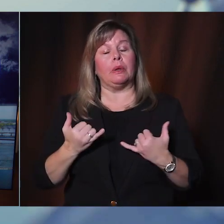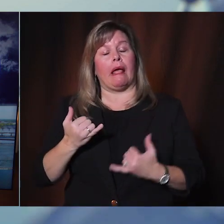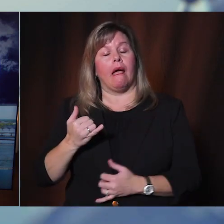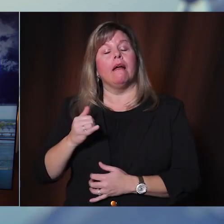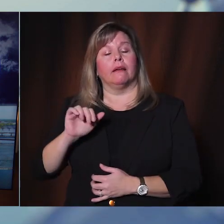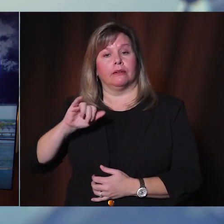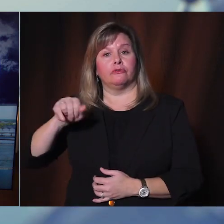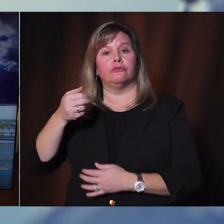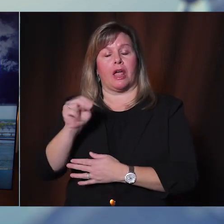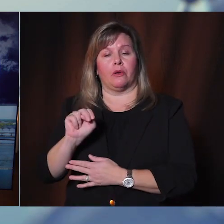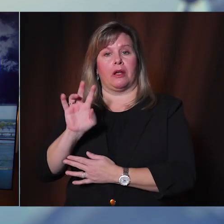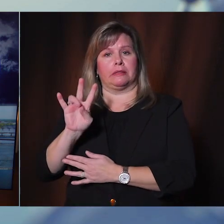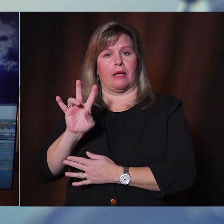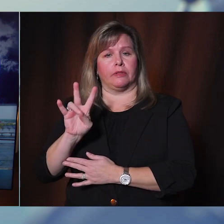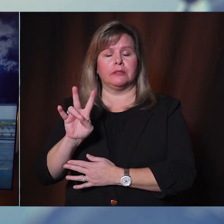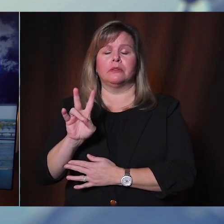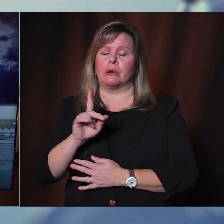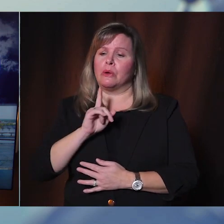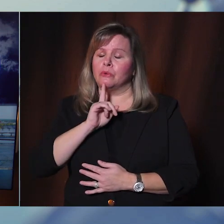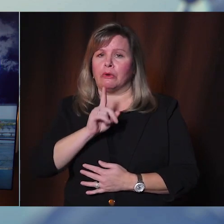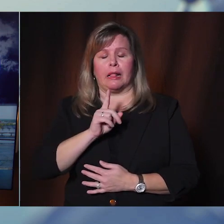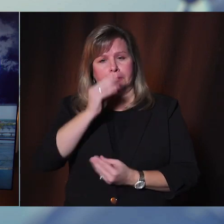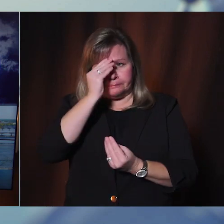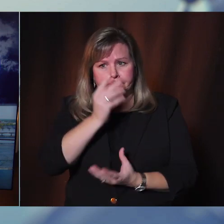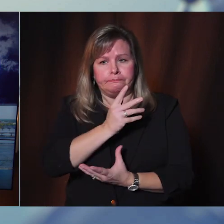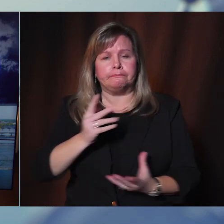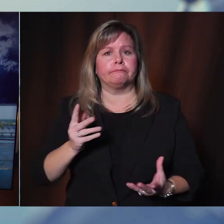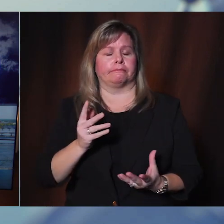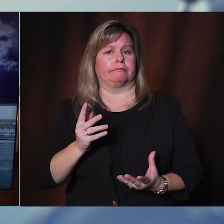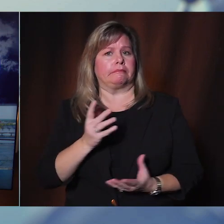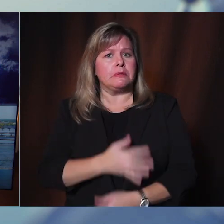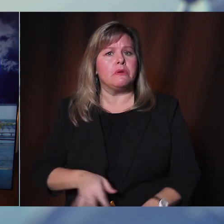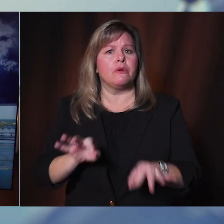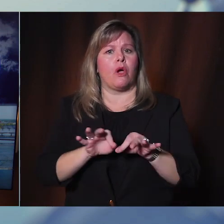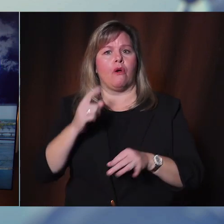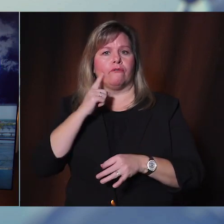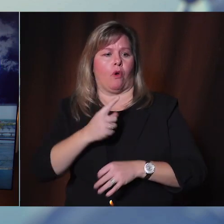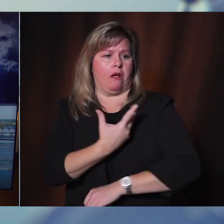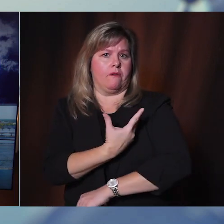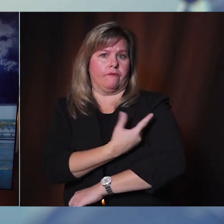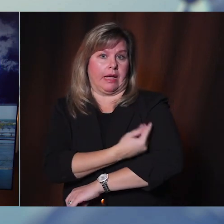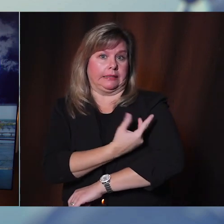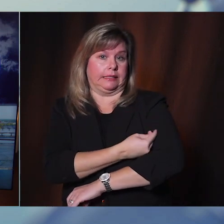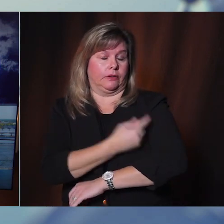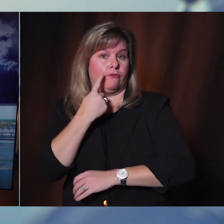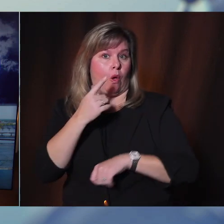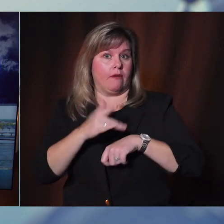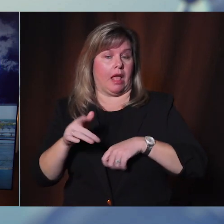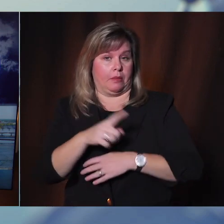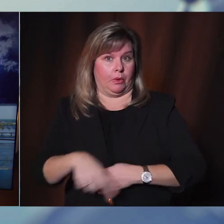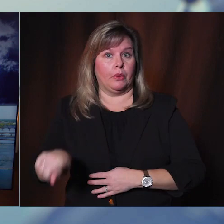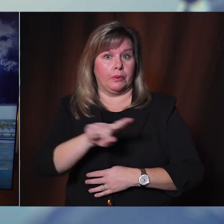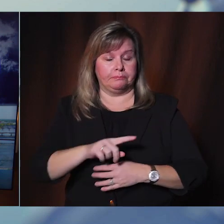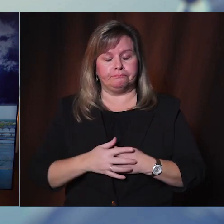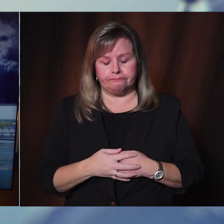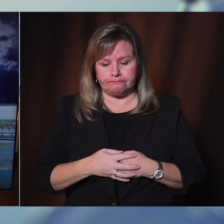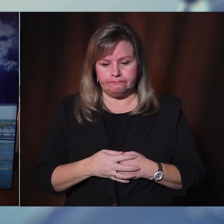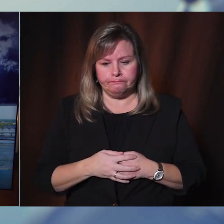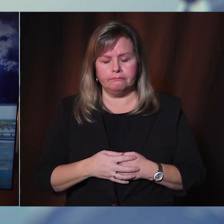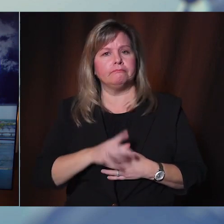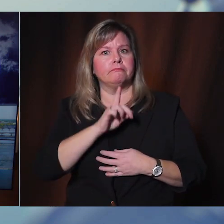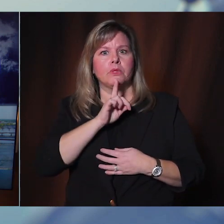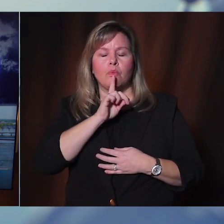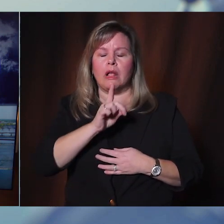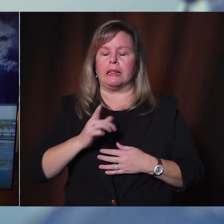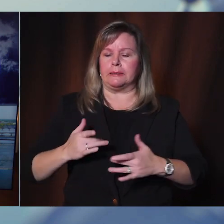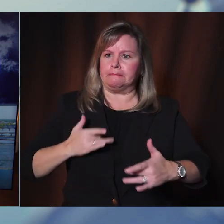update to talk to you about the COVID-19 vaccine and our plans for making it available to you. First of all, I can't possibly tell you